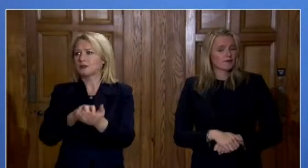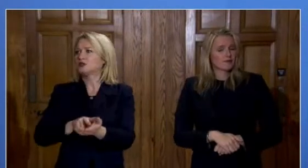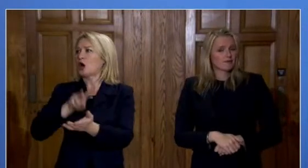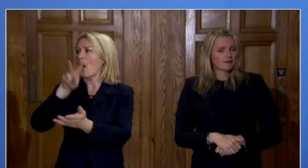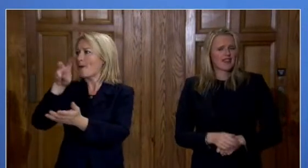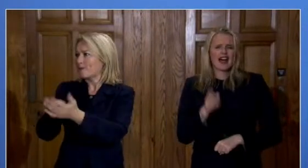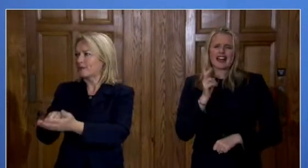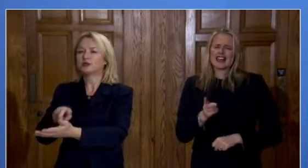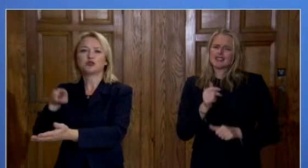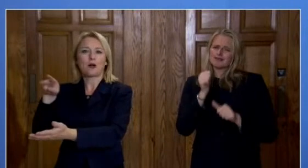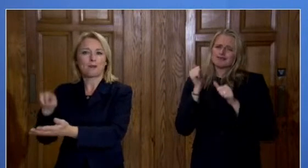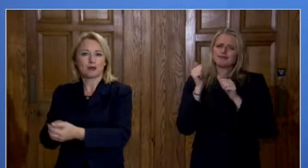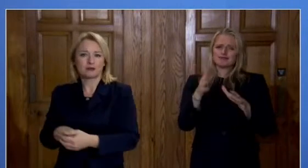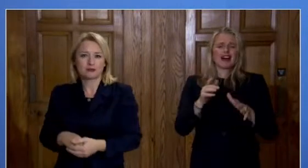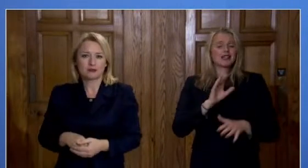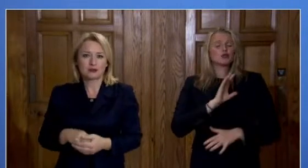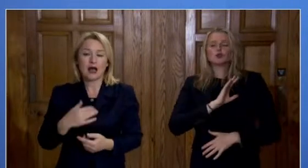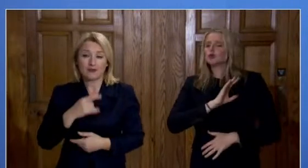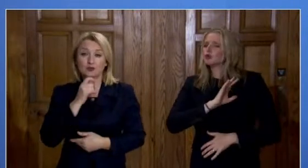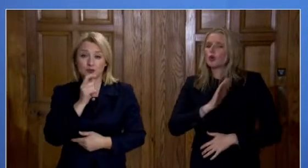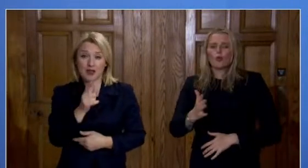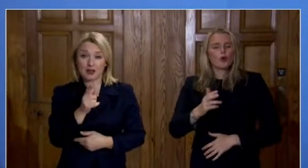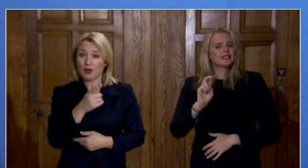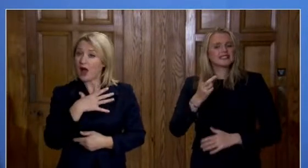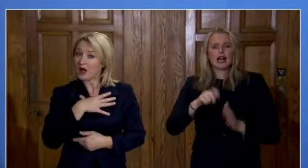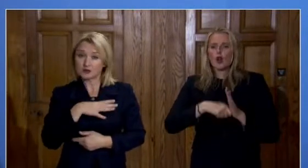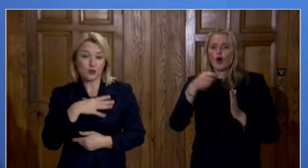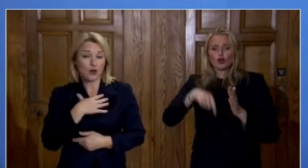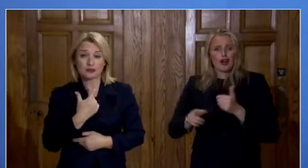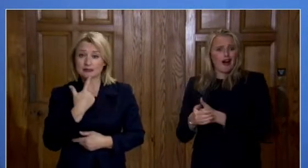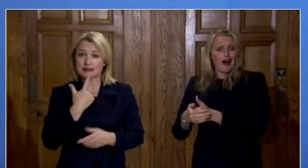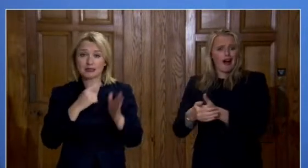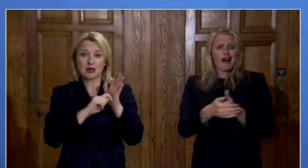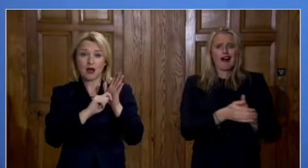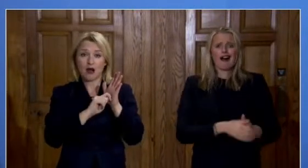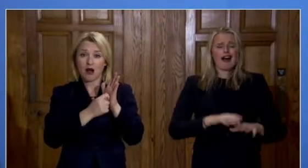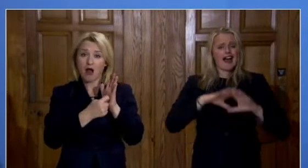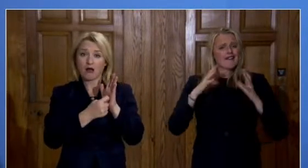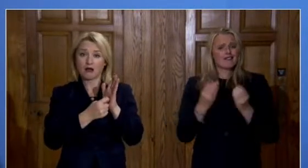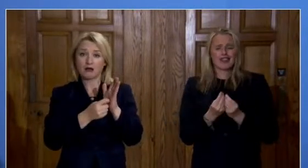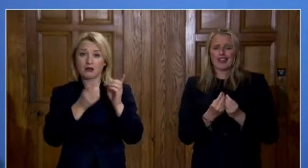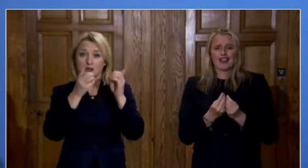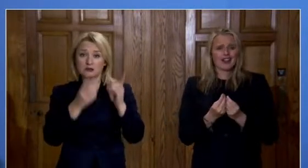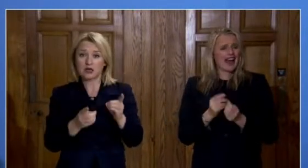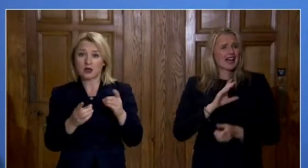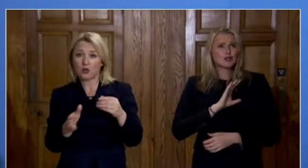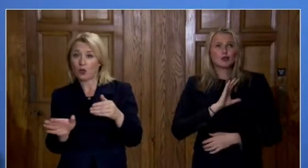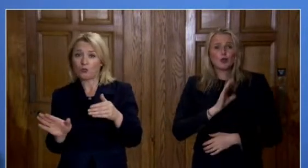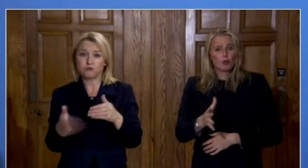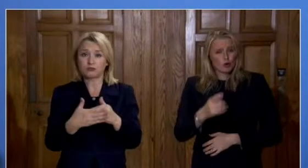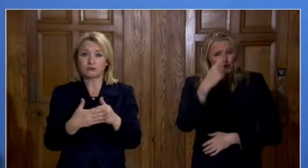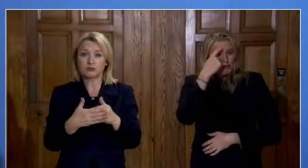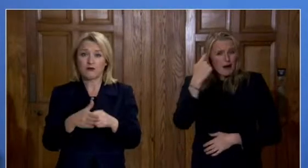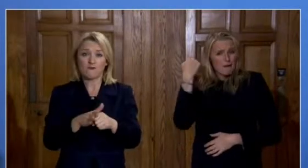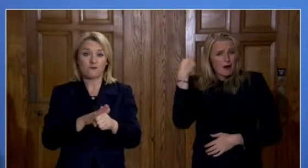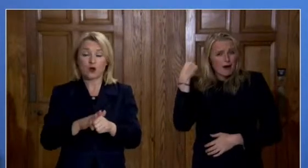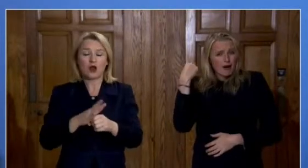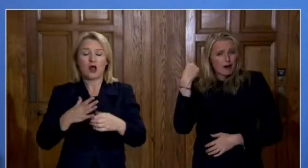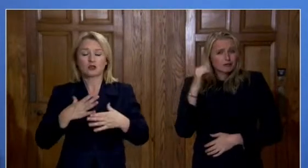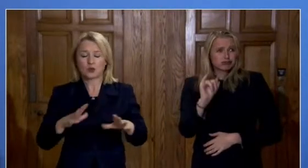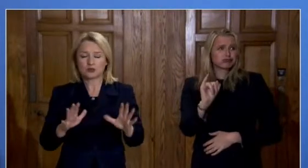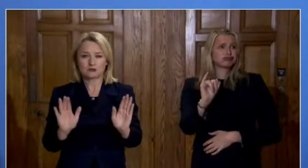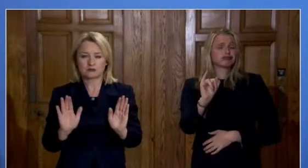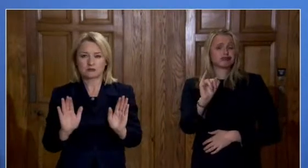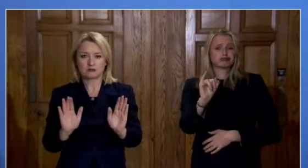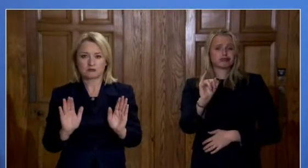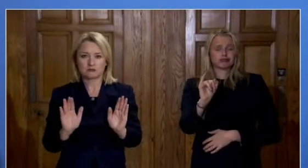want to avoid another lockdown. Let's remember what that actually looked like. Because there was no one on